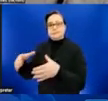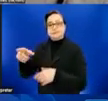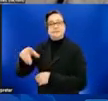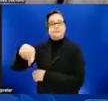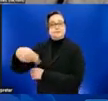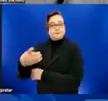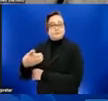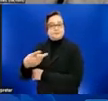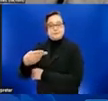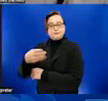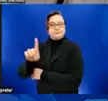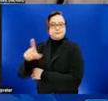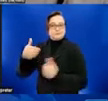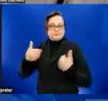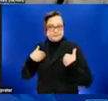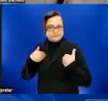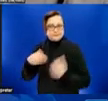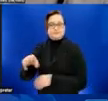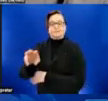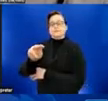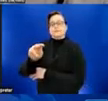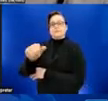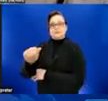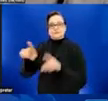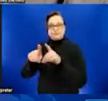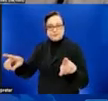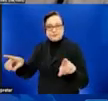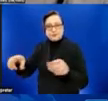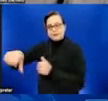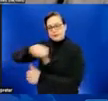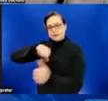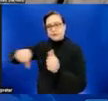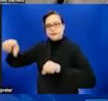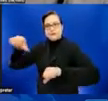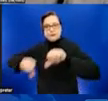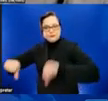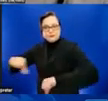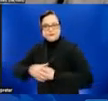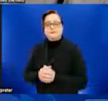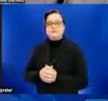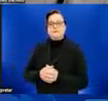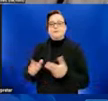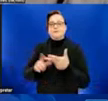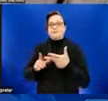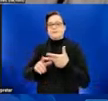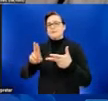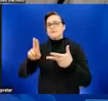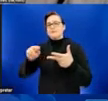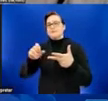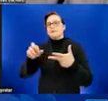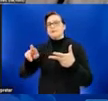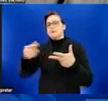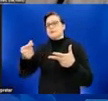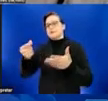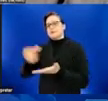and a master's degree in sociology, as well as an undergraduate degree in secondary education. He has been working in the